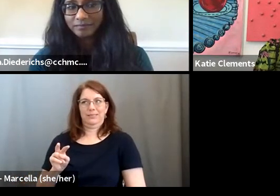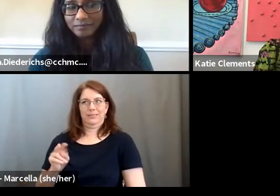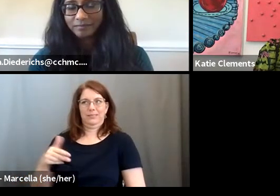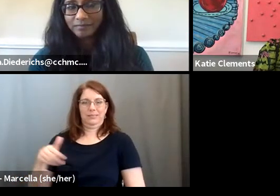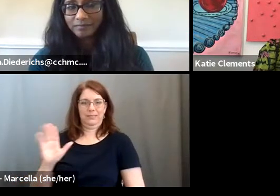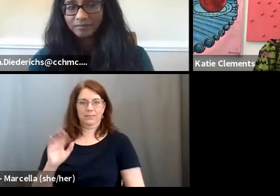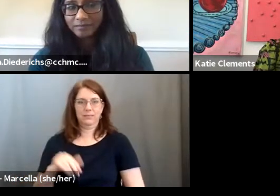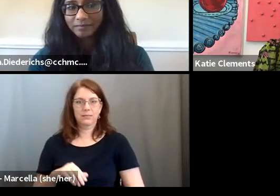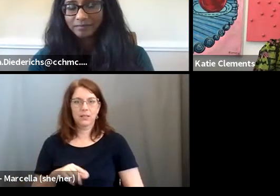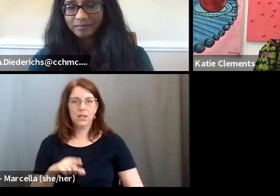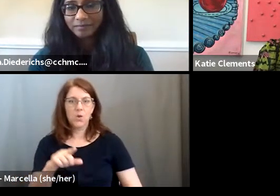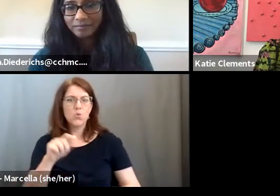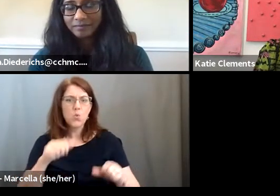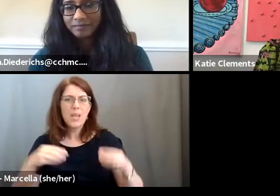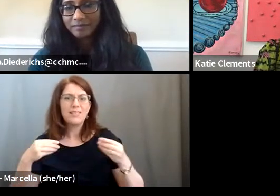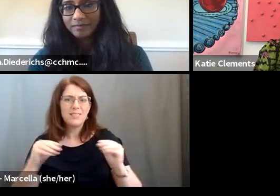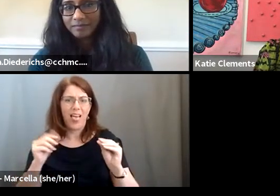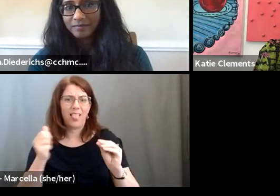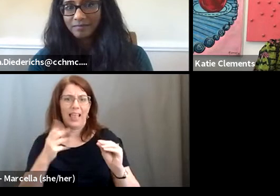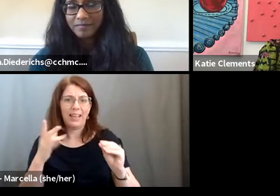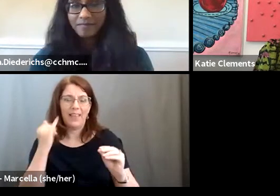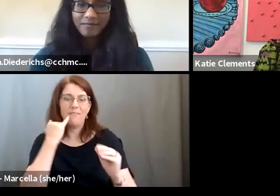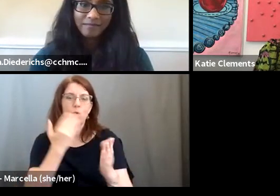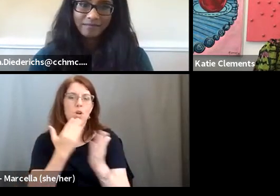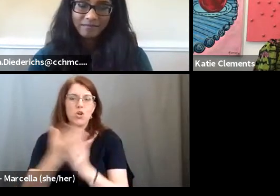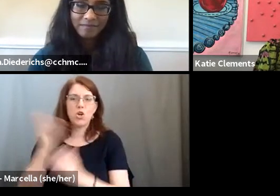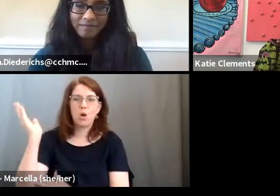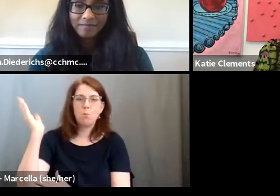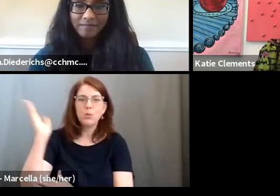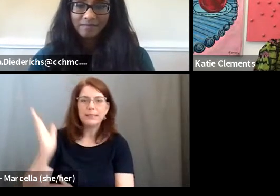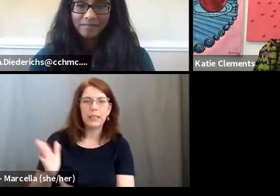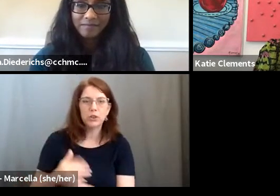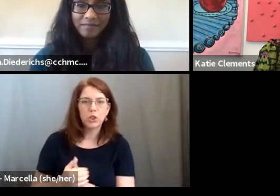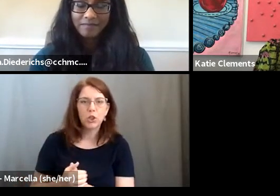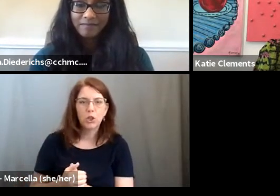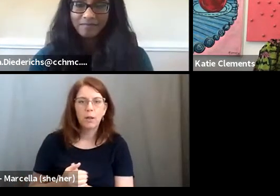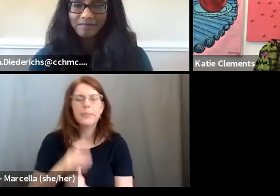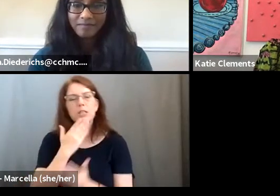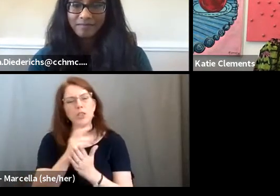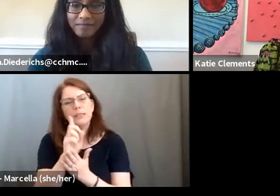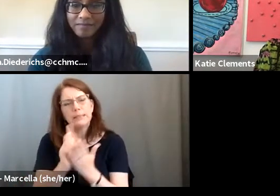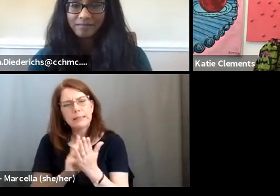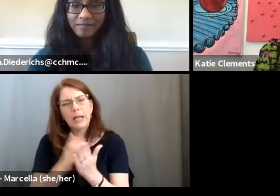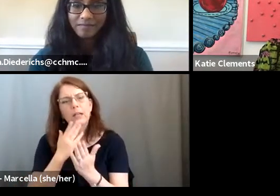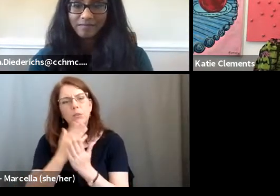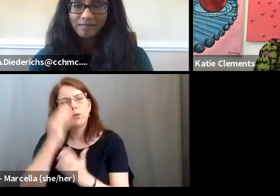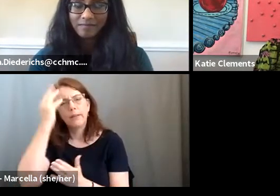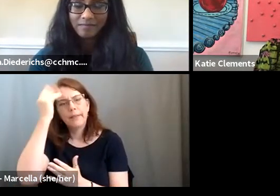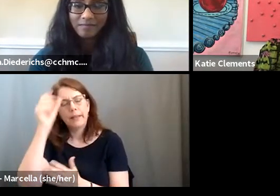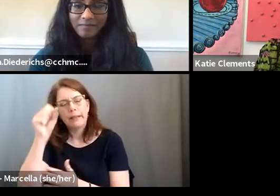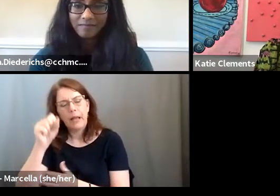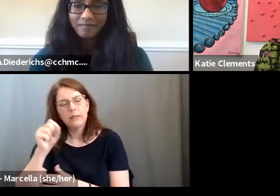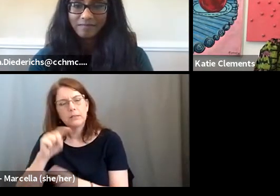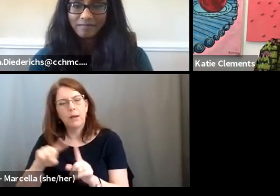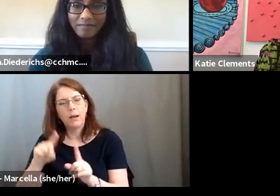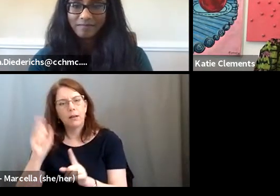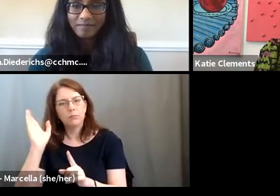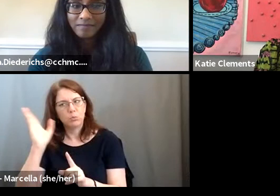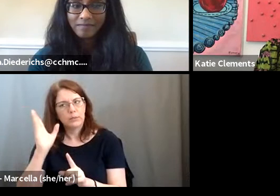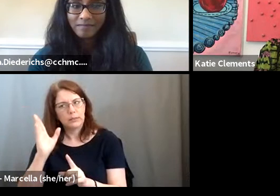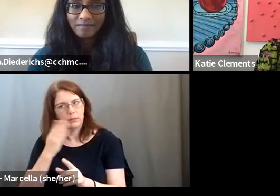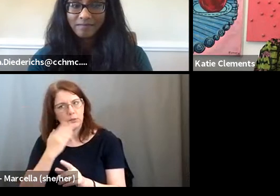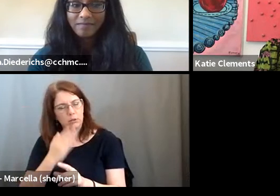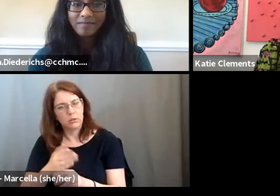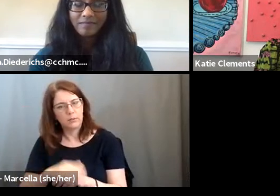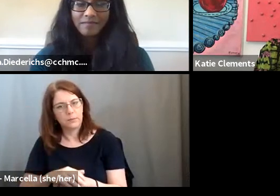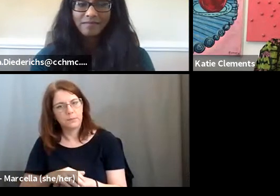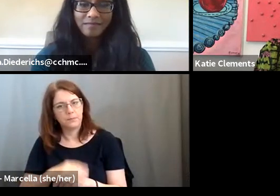could sell almost anything. If you are a good presenter, obviously it needs to be based in, in good design and good thinking. But, um, yeah, as they